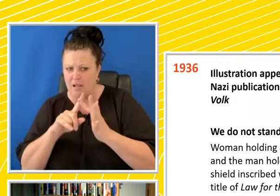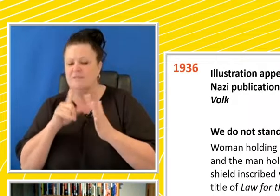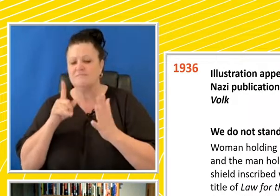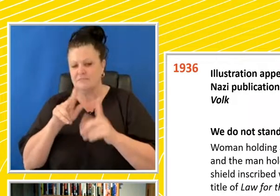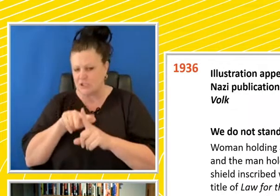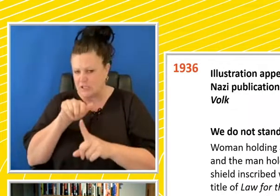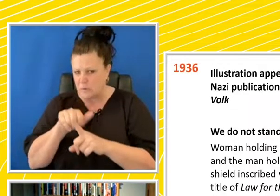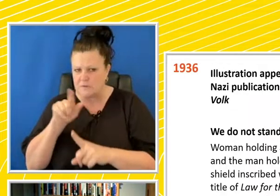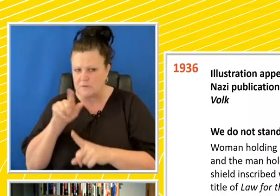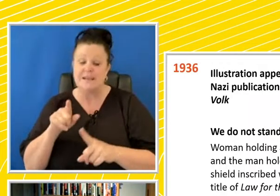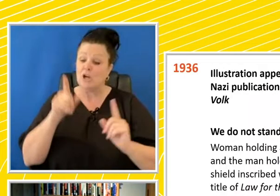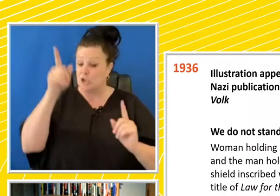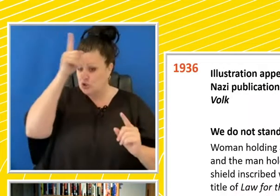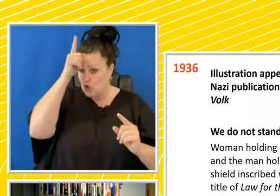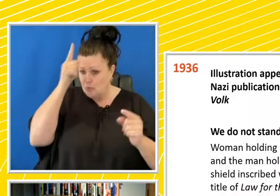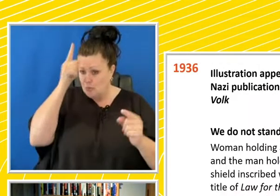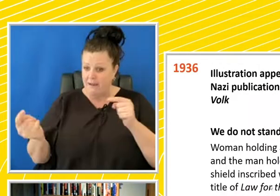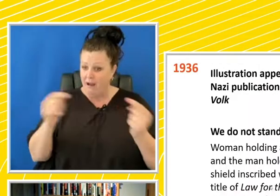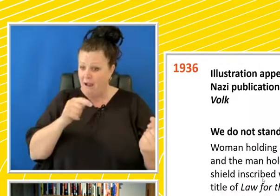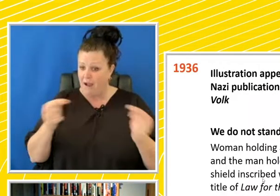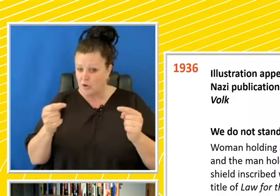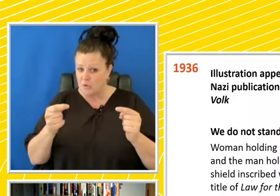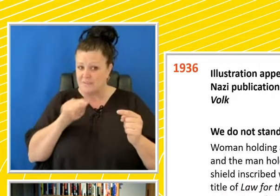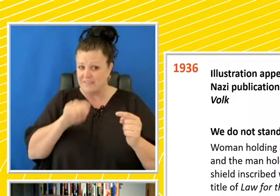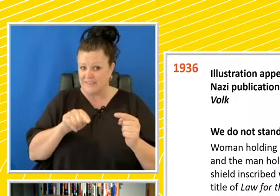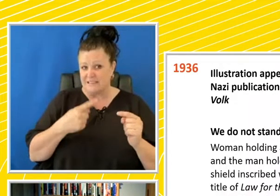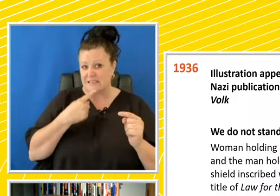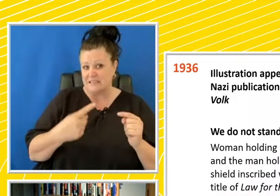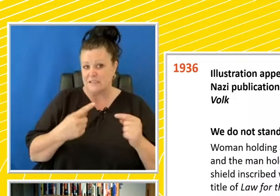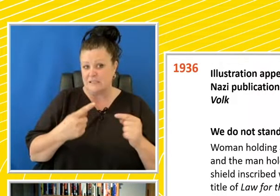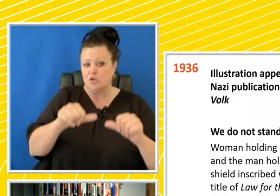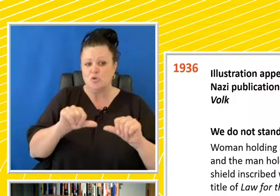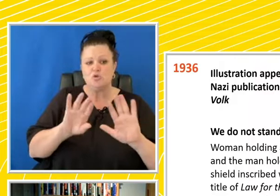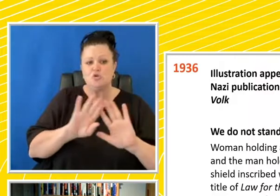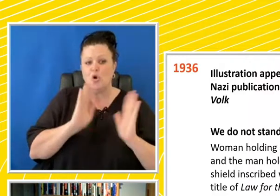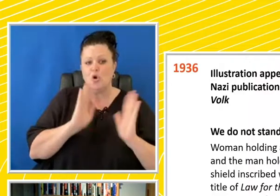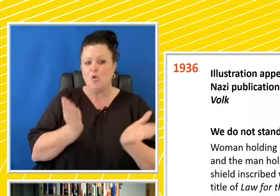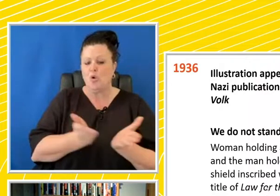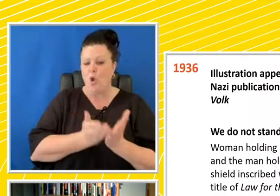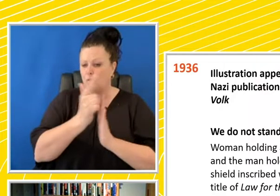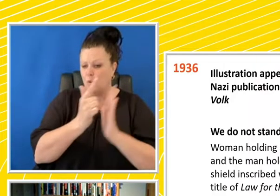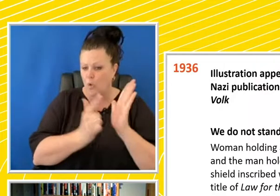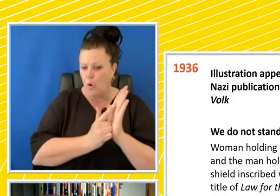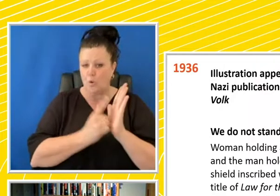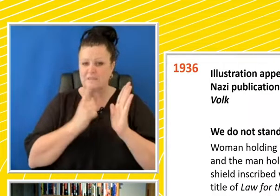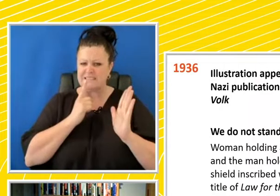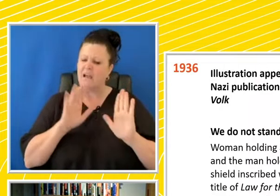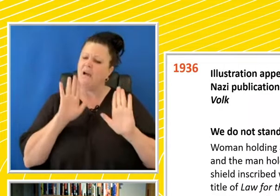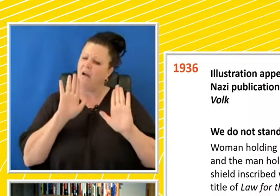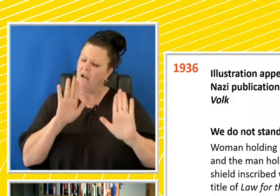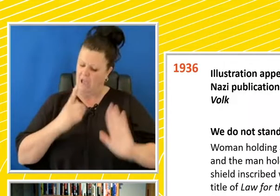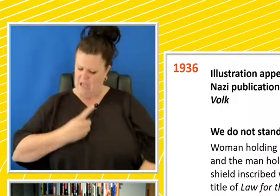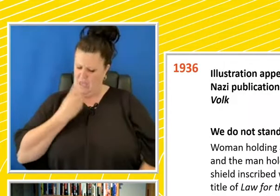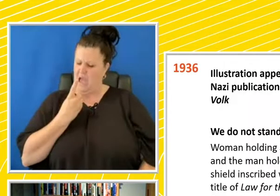And Germany argues the case. They use the global establishment of laws already to say, we're not standing alone